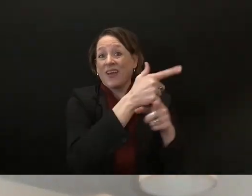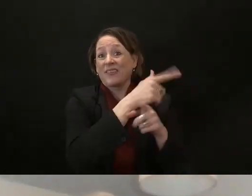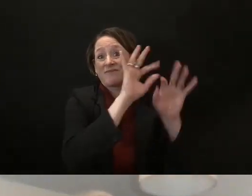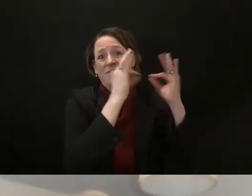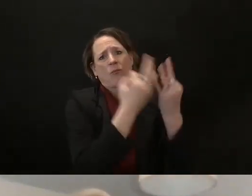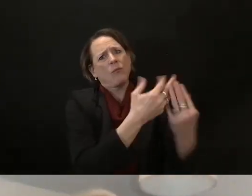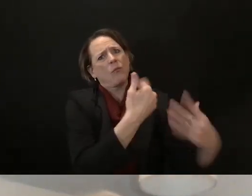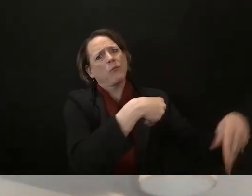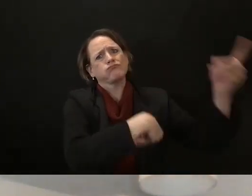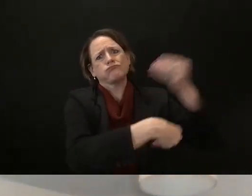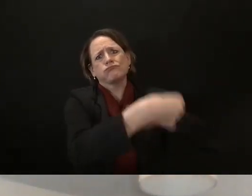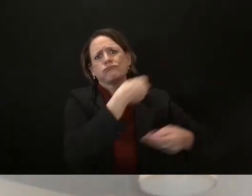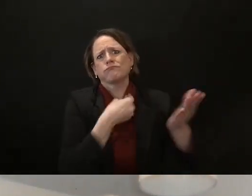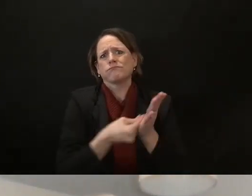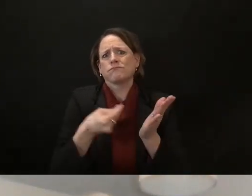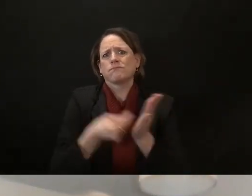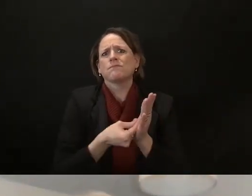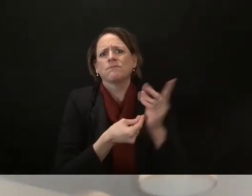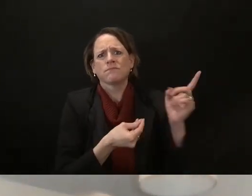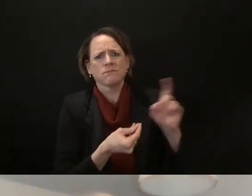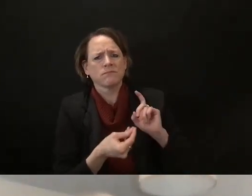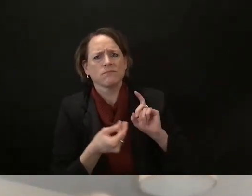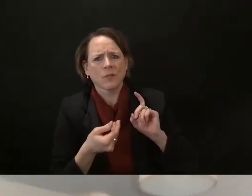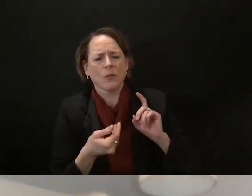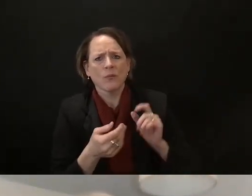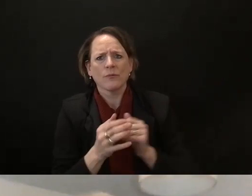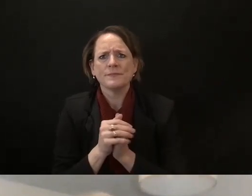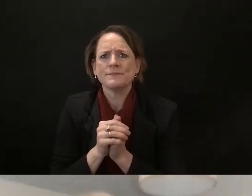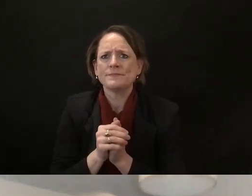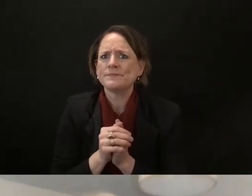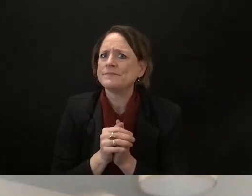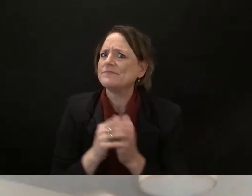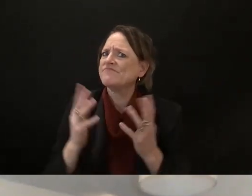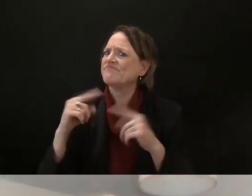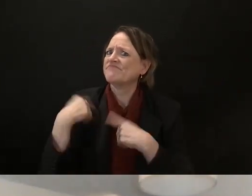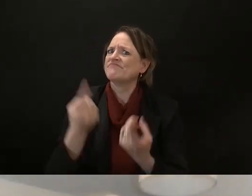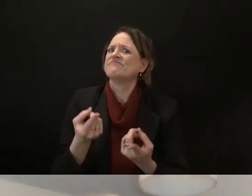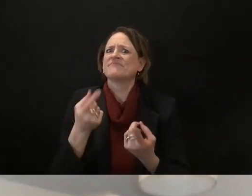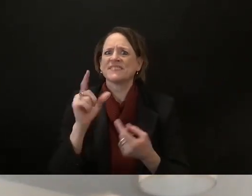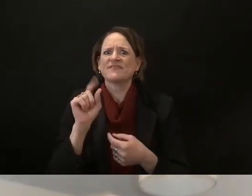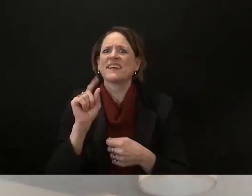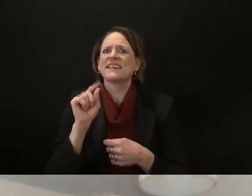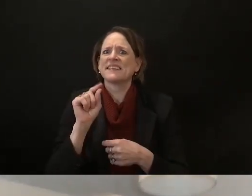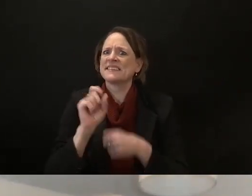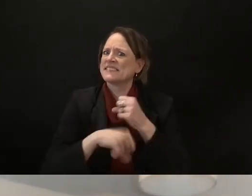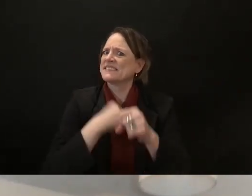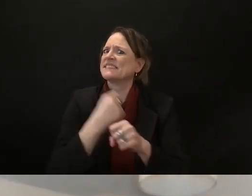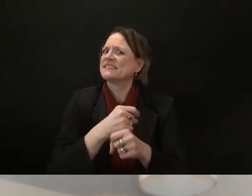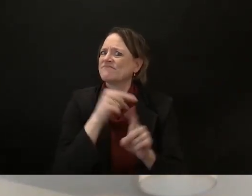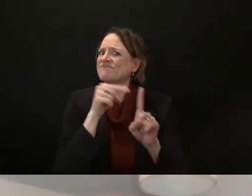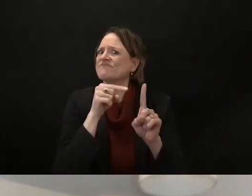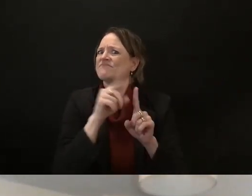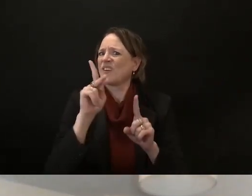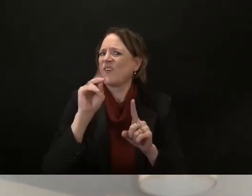actually closer you know almost 20 years now getting closer to 20 years time flies um but um